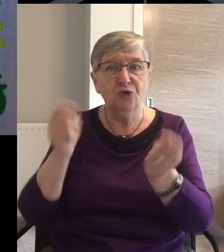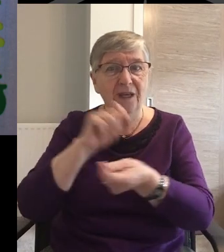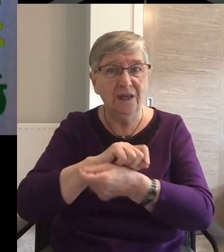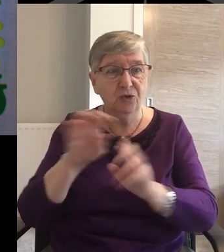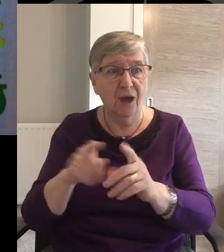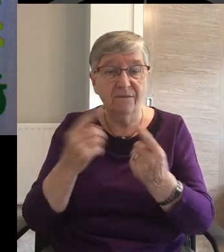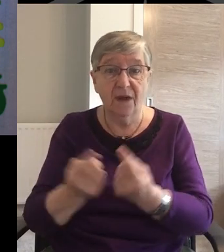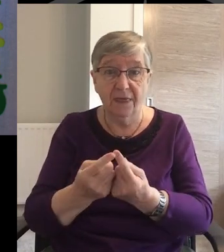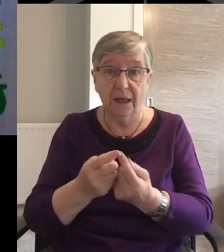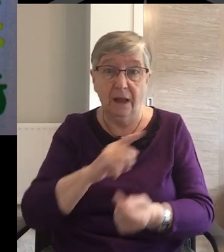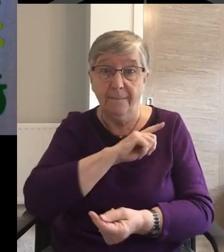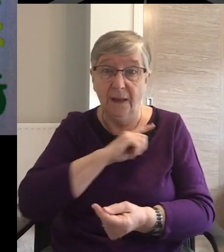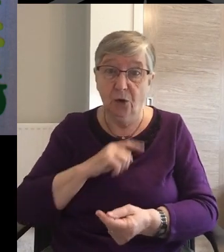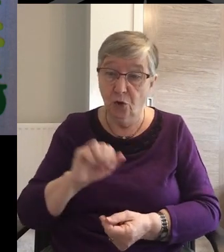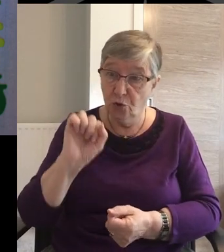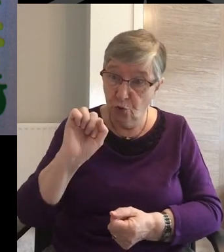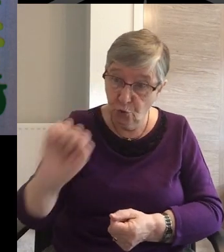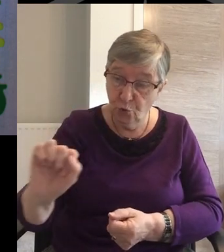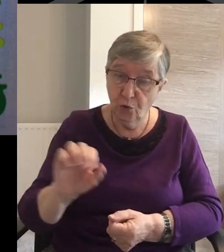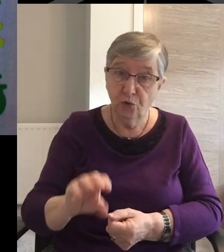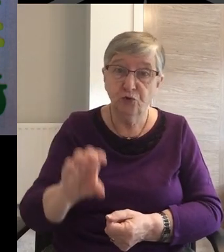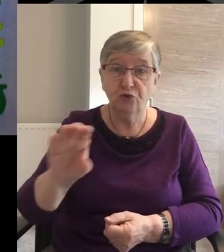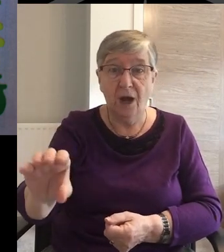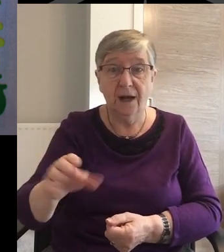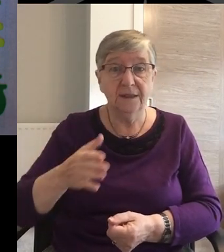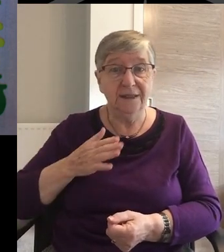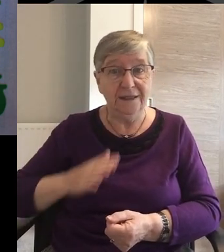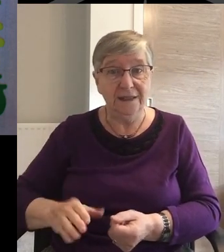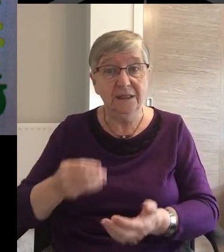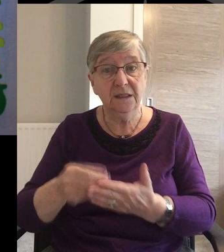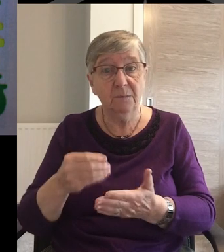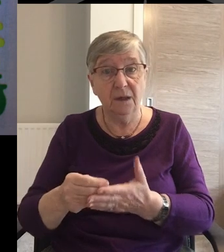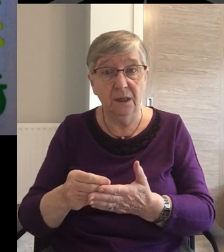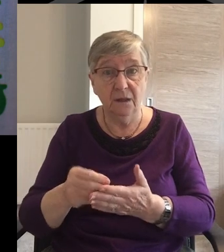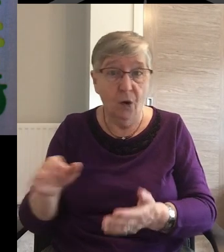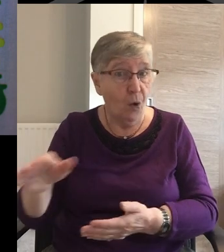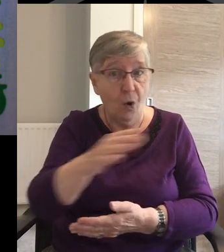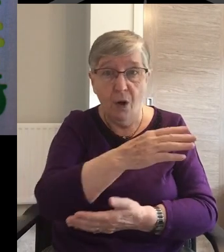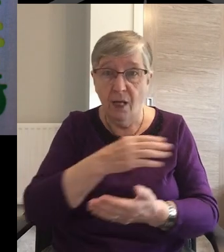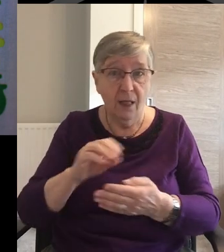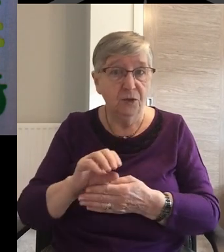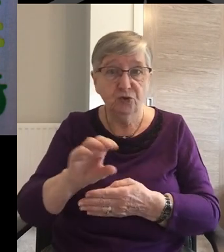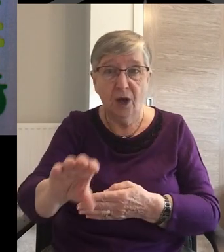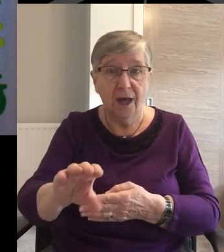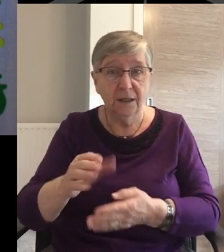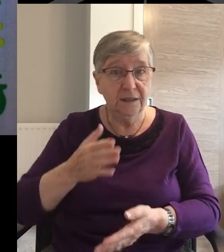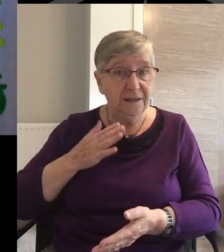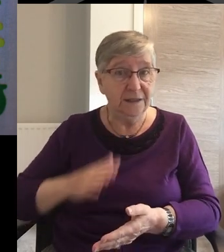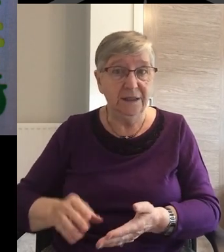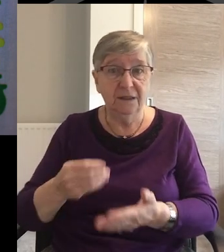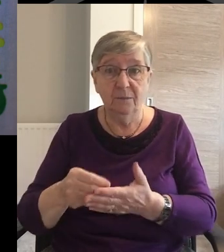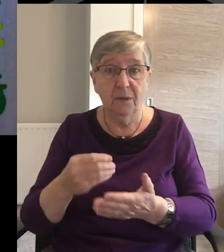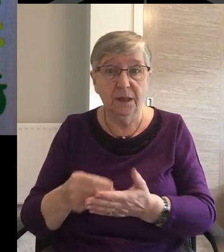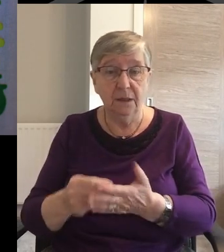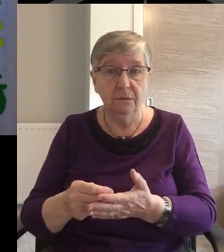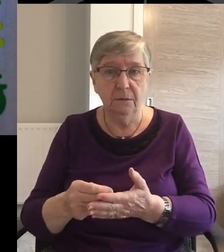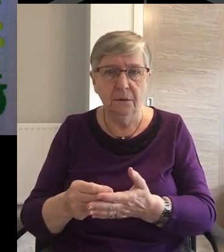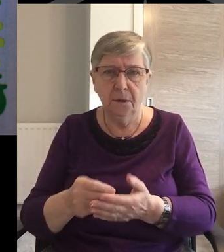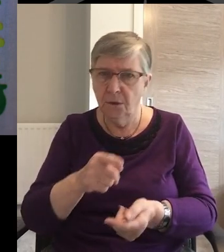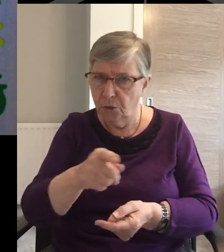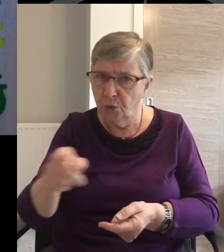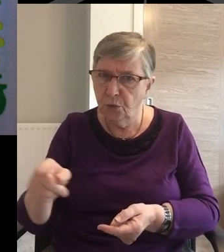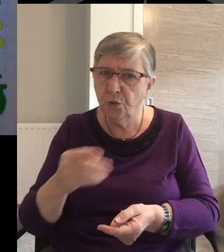Because your charity needs money Do the others not need it as well? And how well do you use the money?